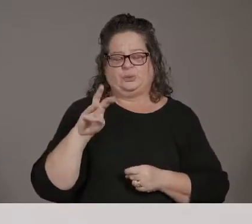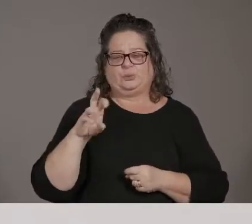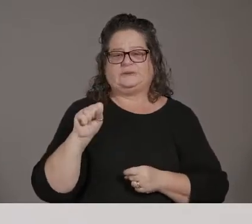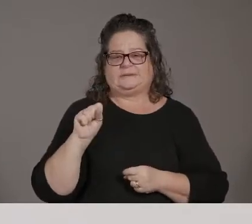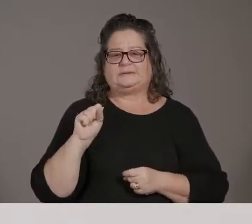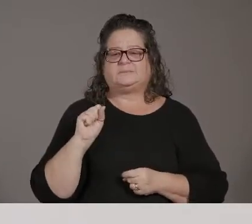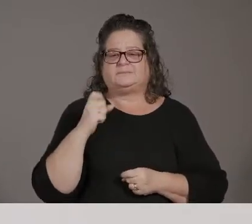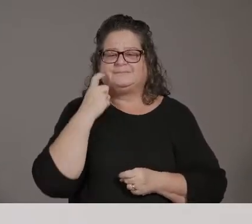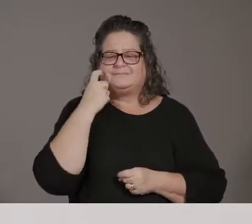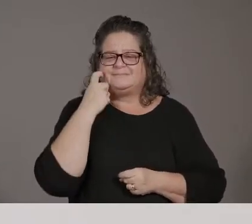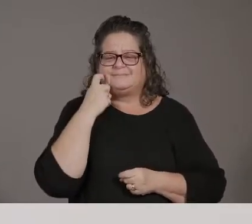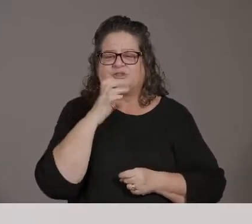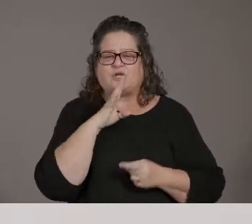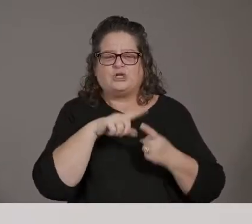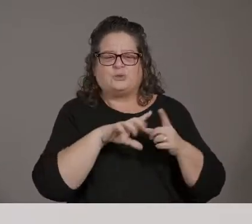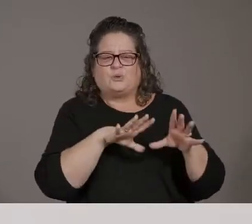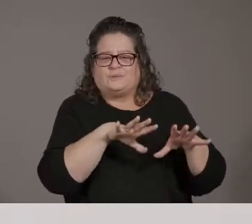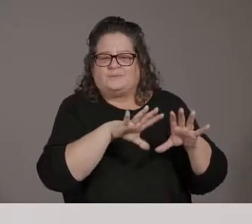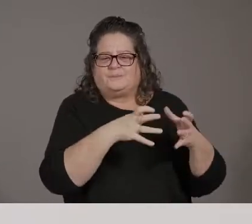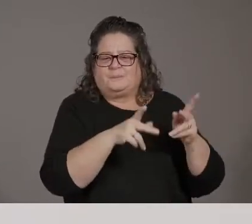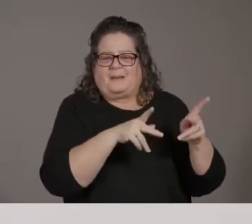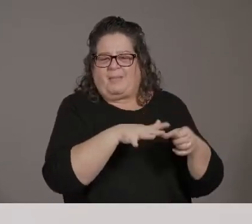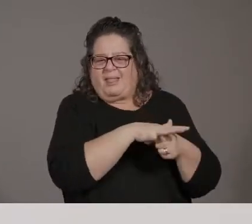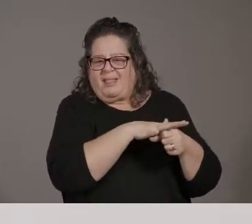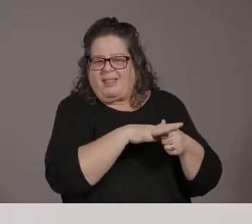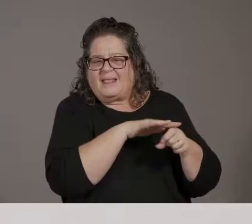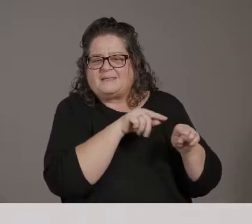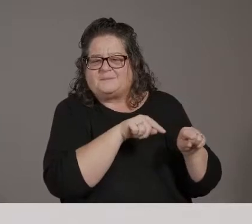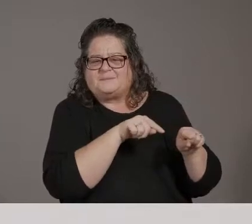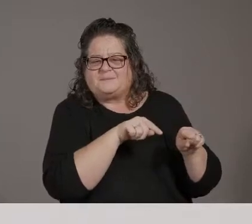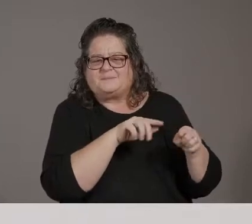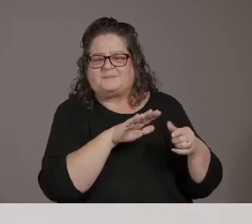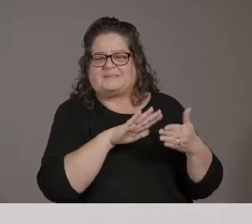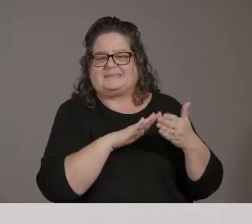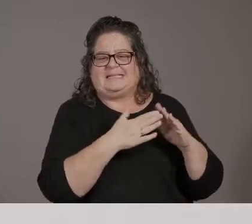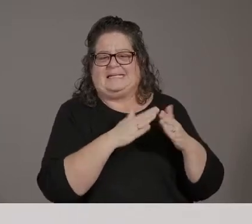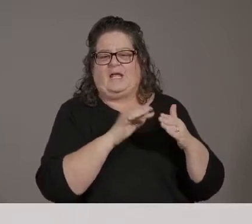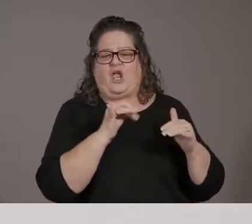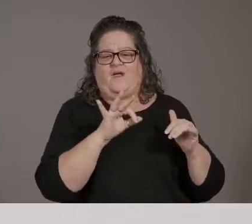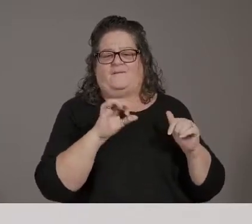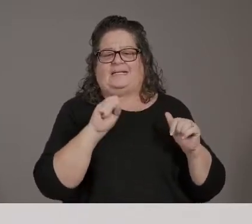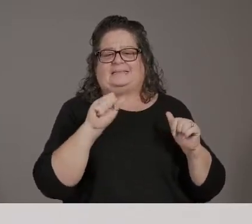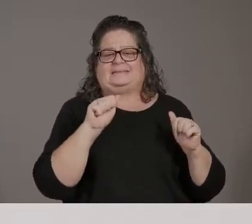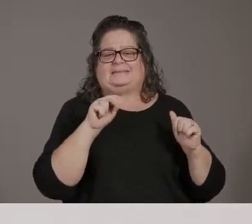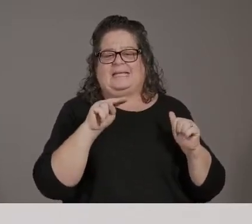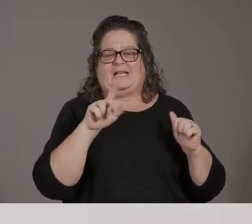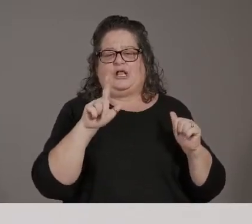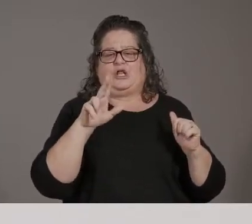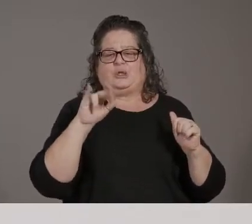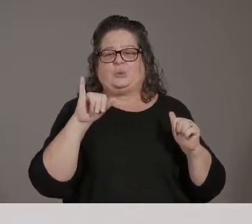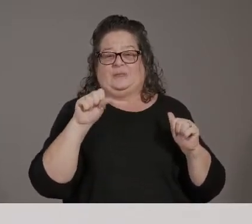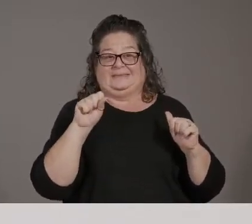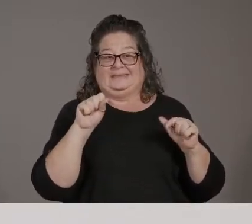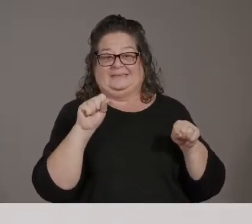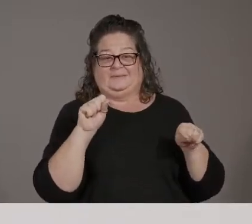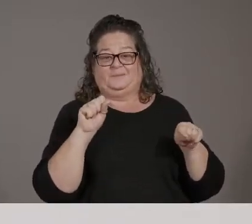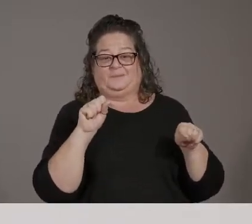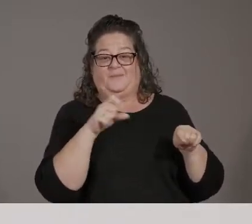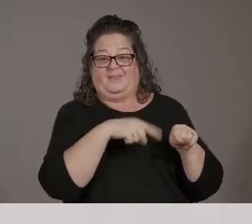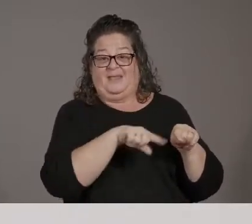of San Luis and they are mentioning that even though they have 35,000 people,